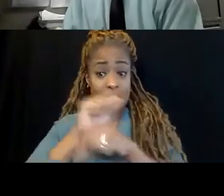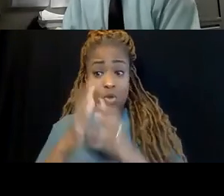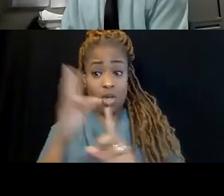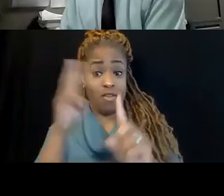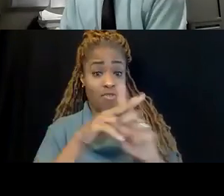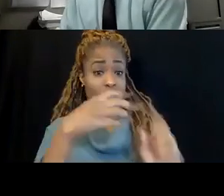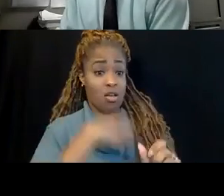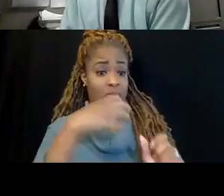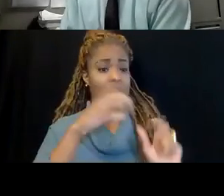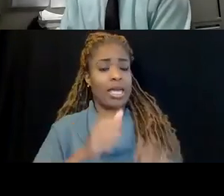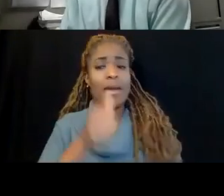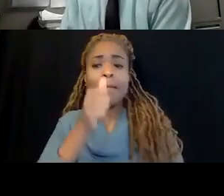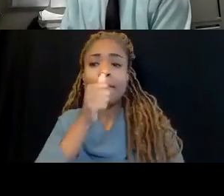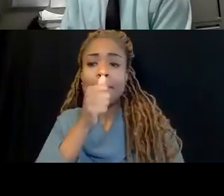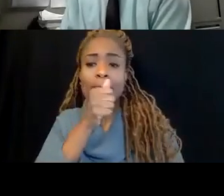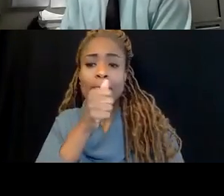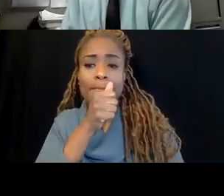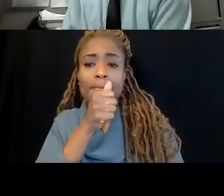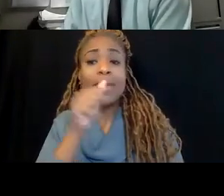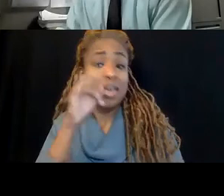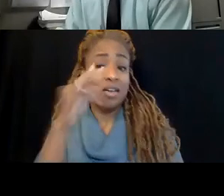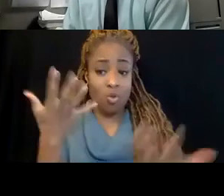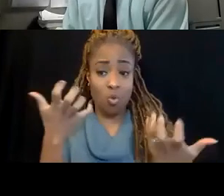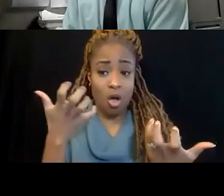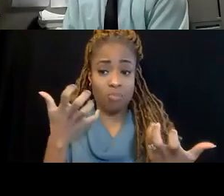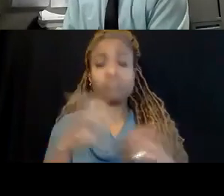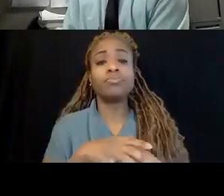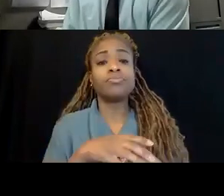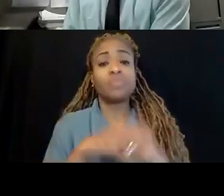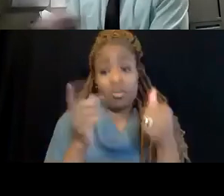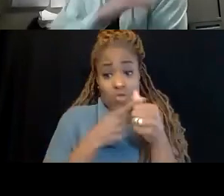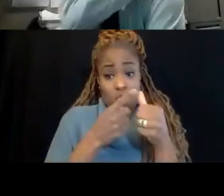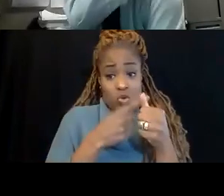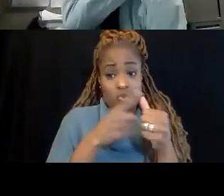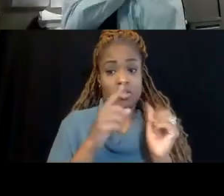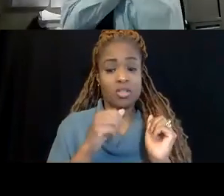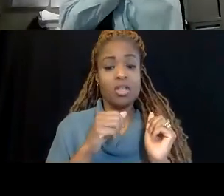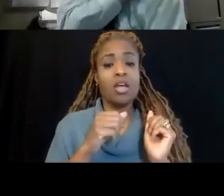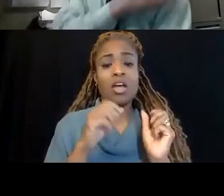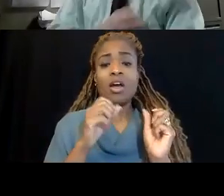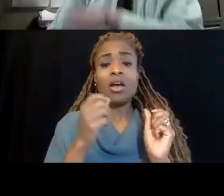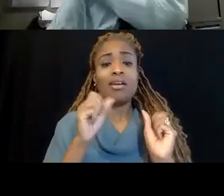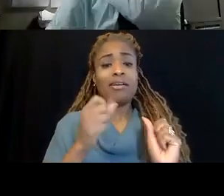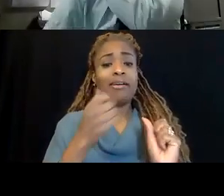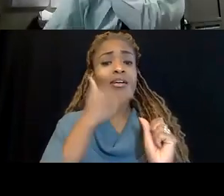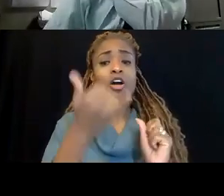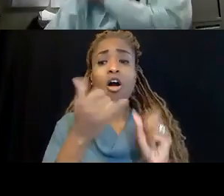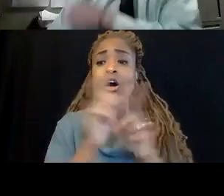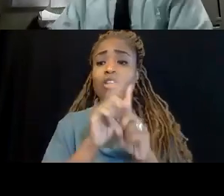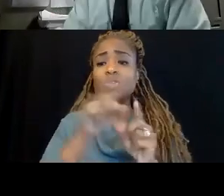do it anonymously if they wish first. You can always call just to discuss.